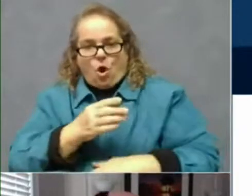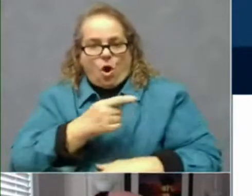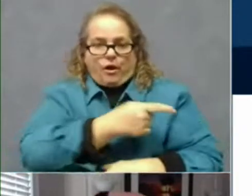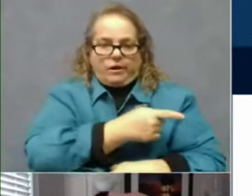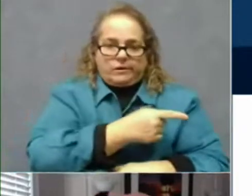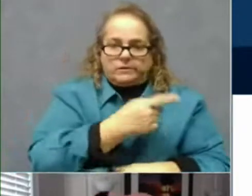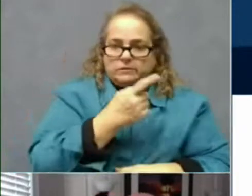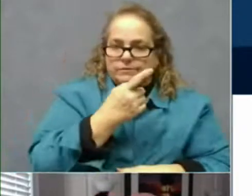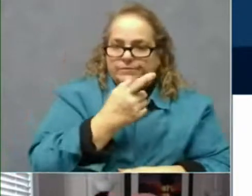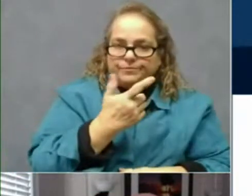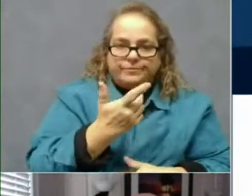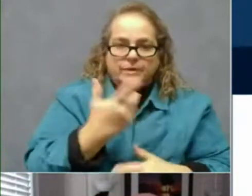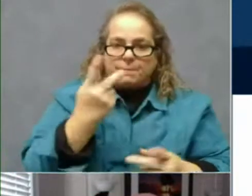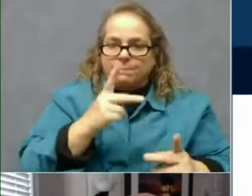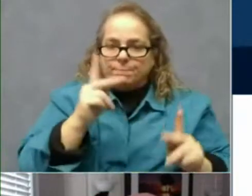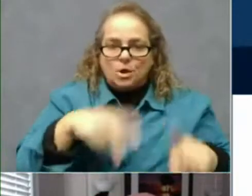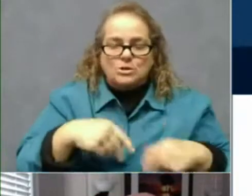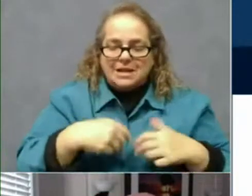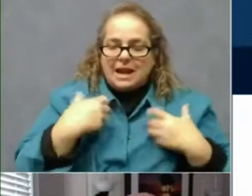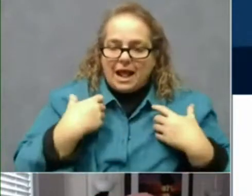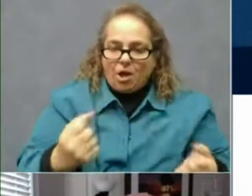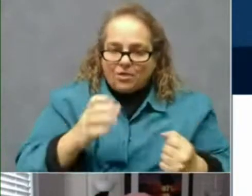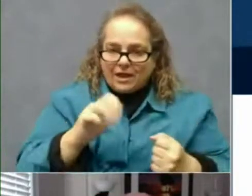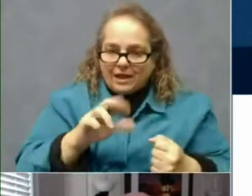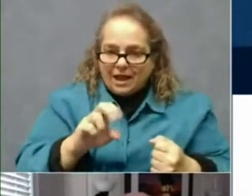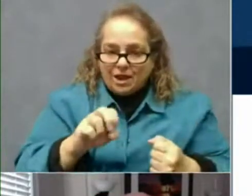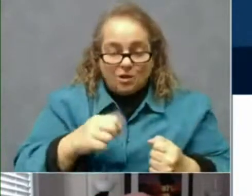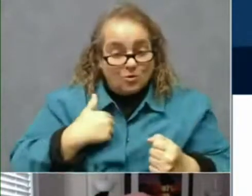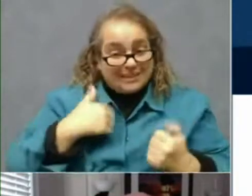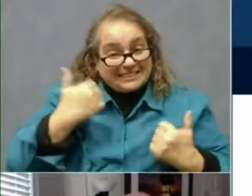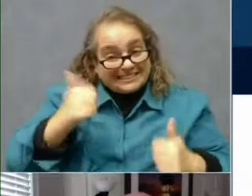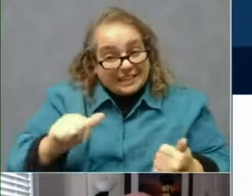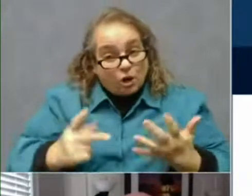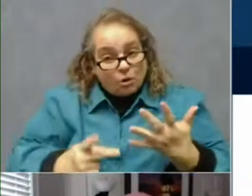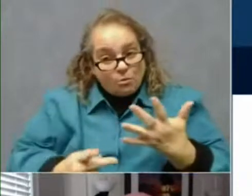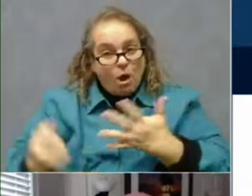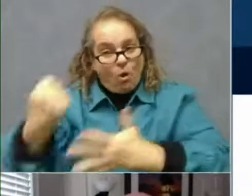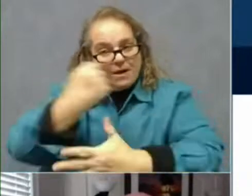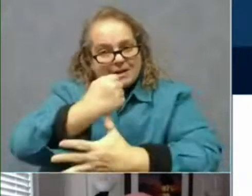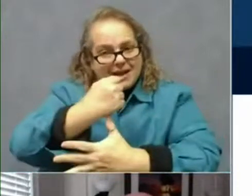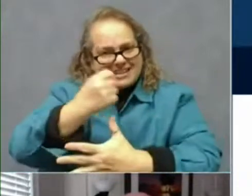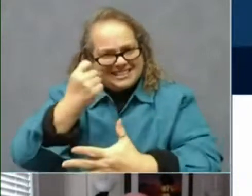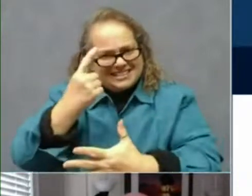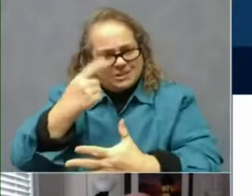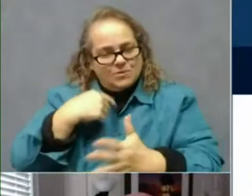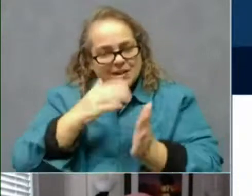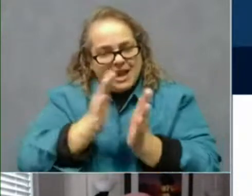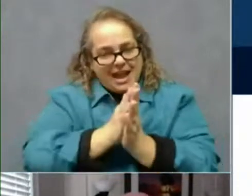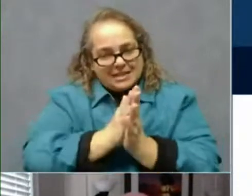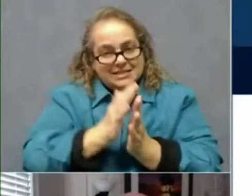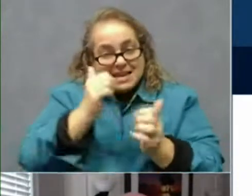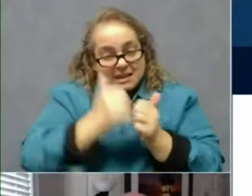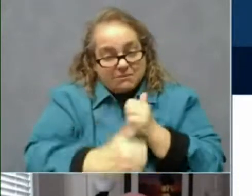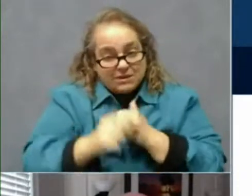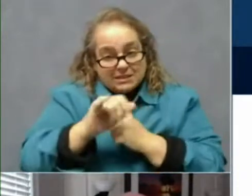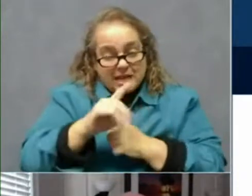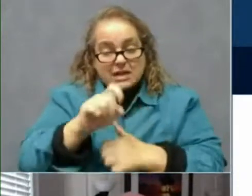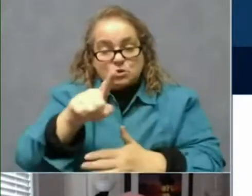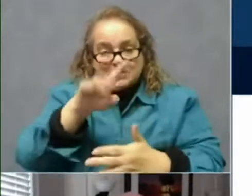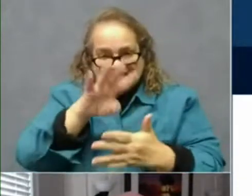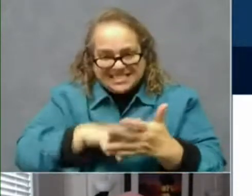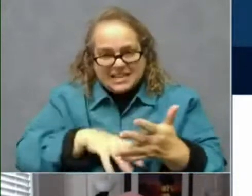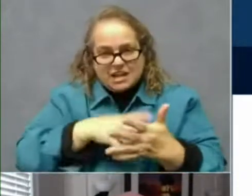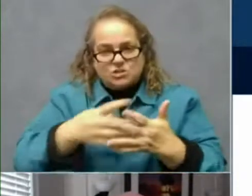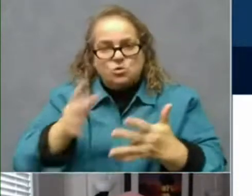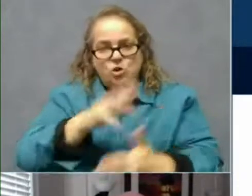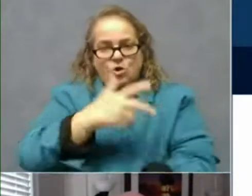We're still going to prioritize and start at the top of the pyramid every week. We're going to ask every site, schedule your vaccine for people who are at the